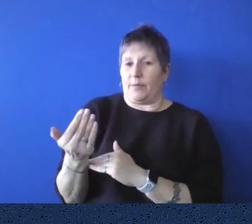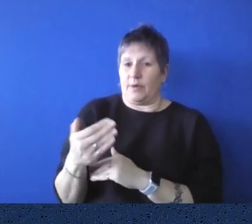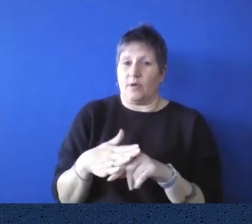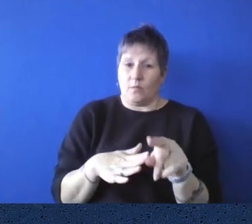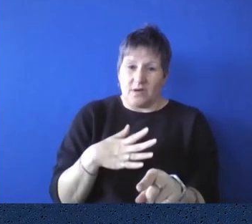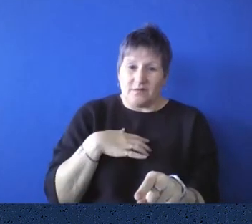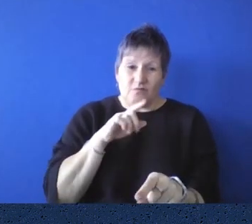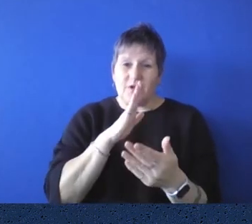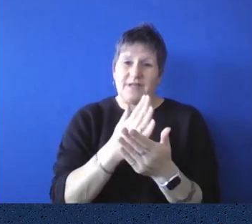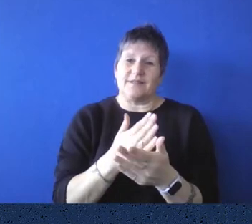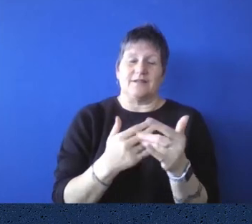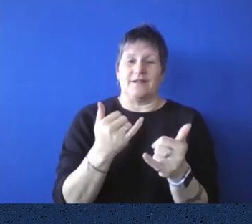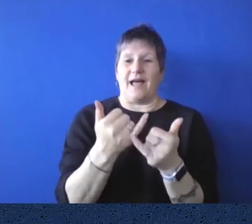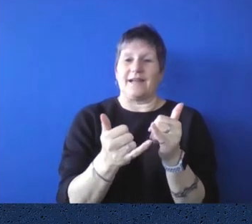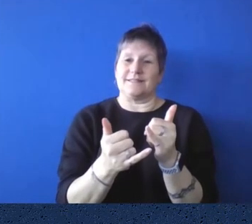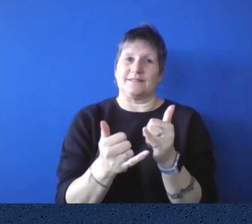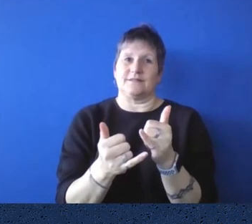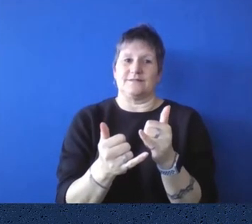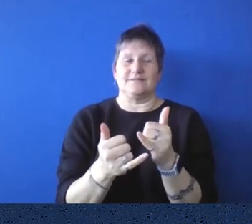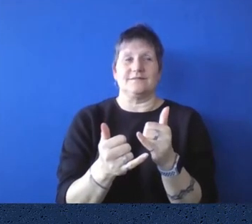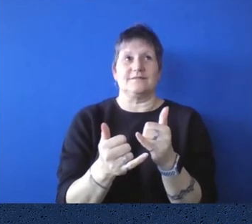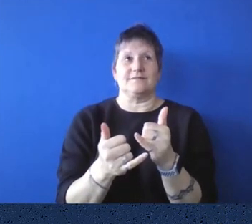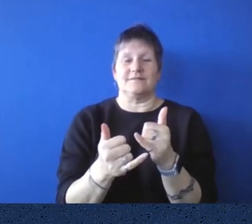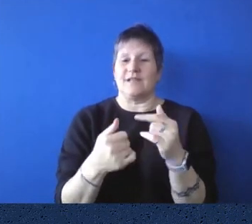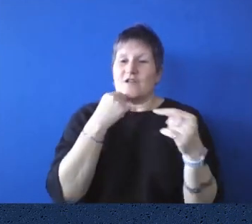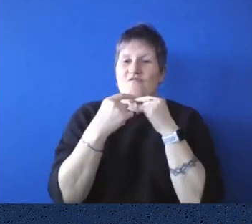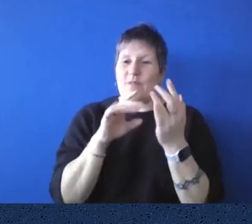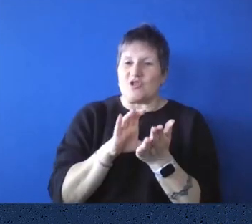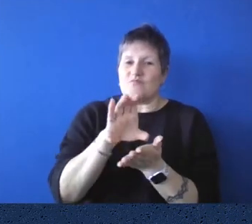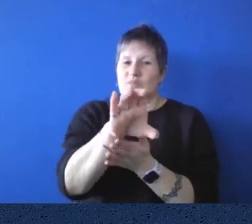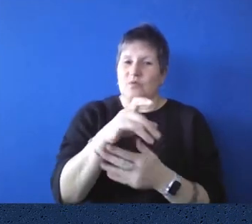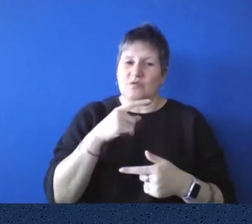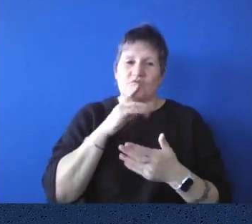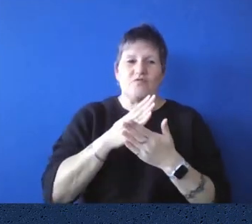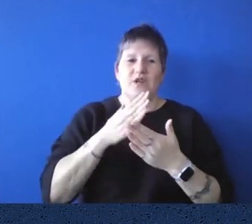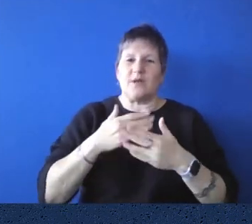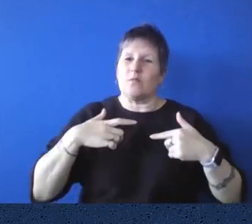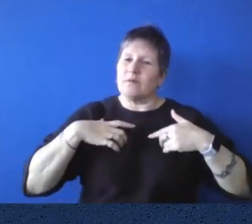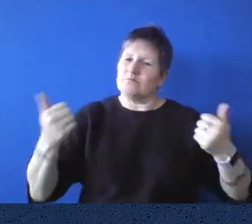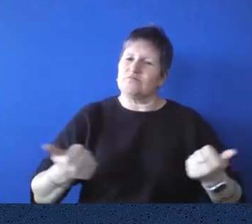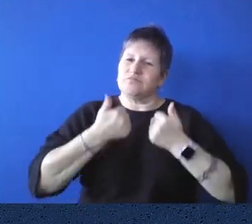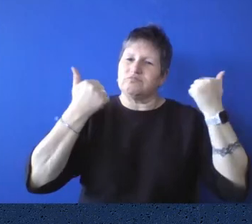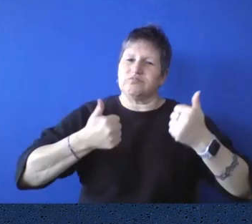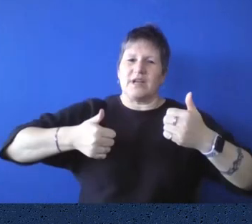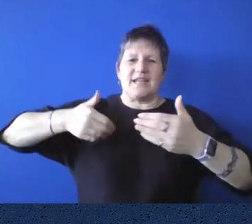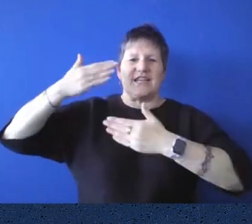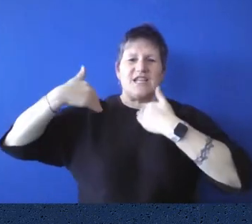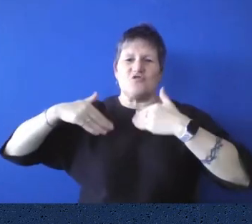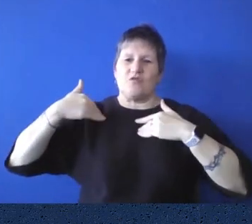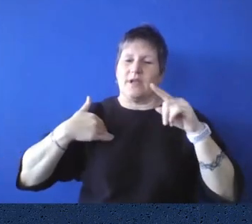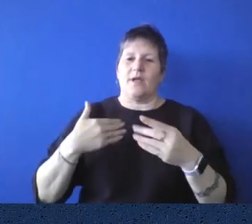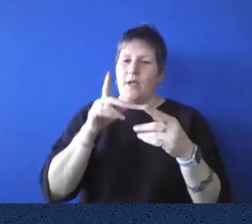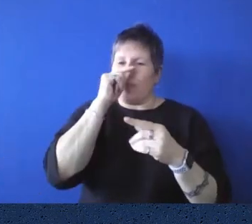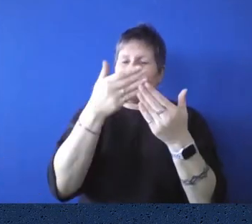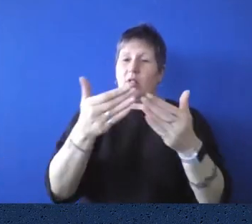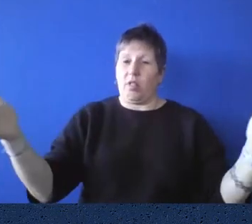Um, but we also want to get more of our, the history. For the Yeah. For the public. For the public. Sorry. First, first